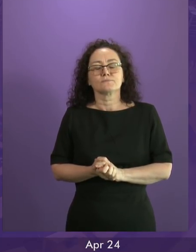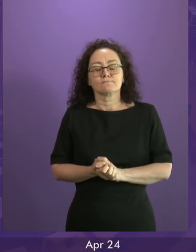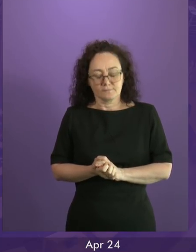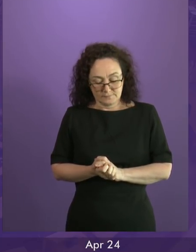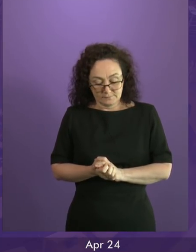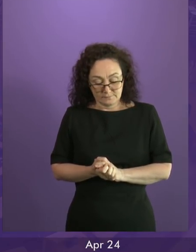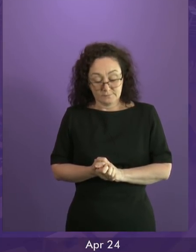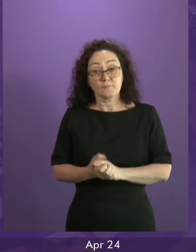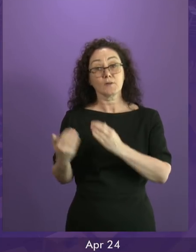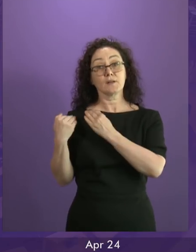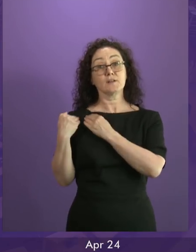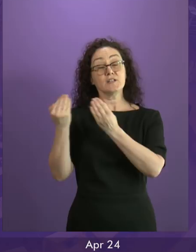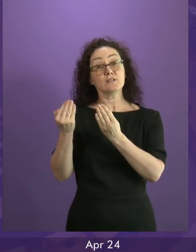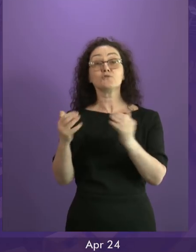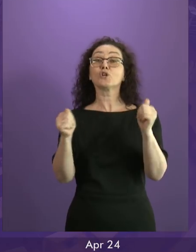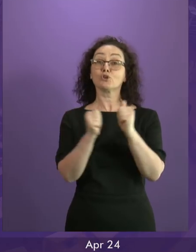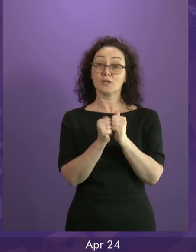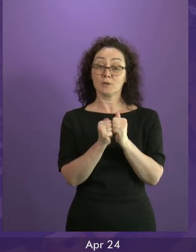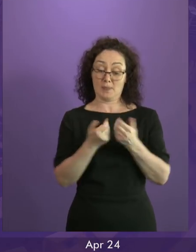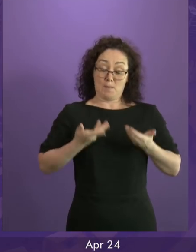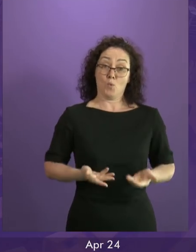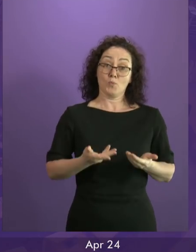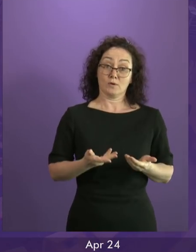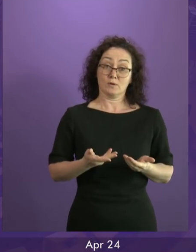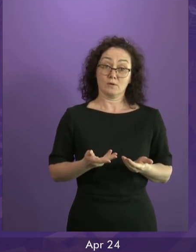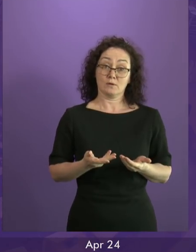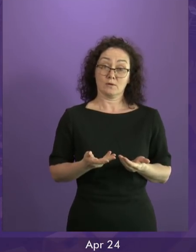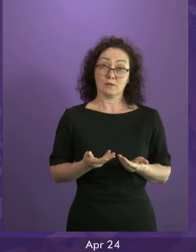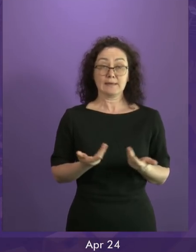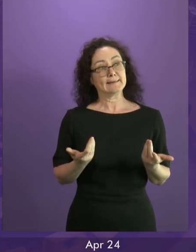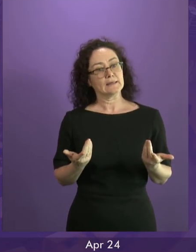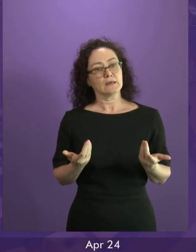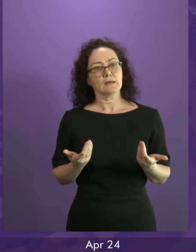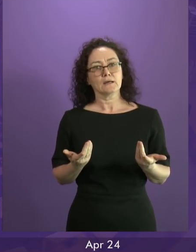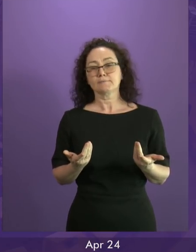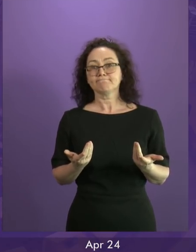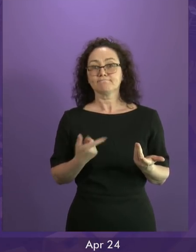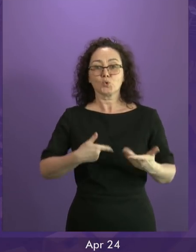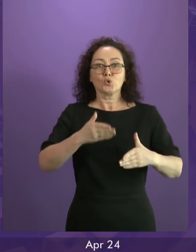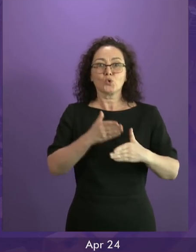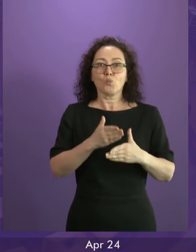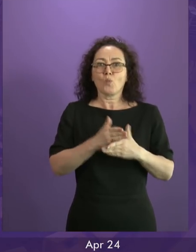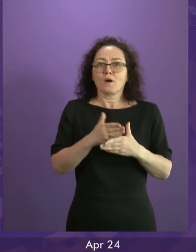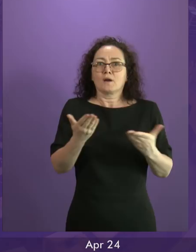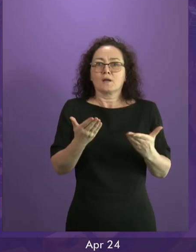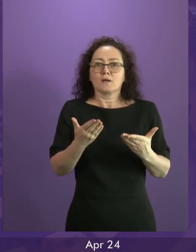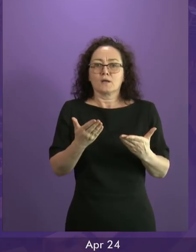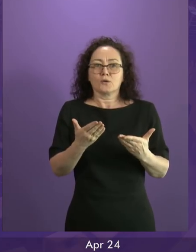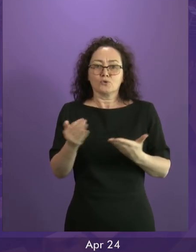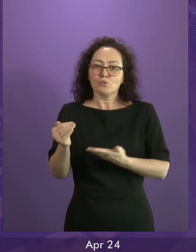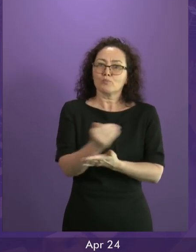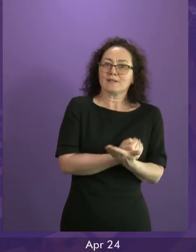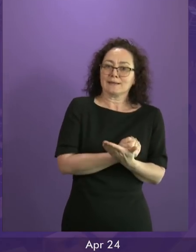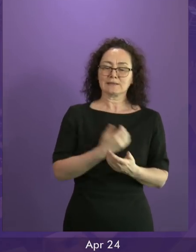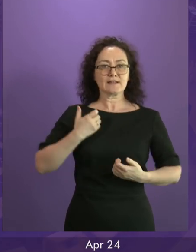The devolution settlement in its current form is now seen to be utterly inadequate to the task of protecting